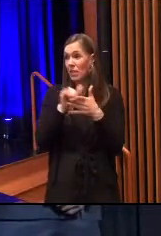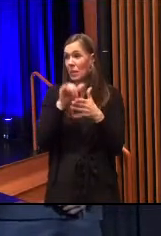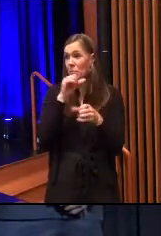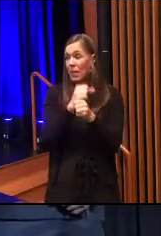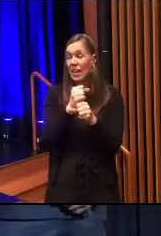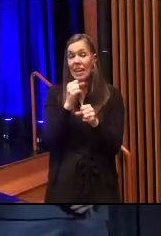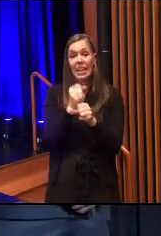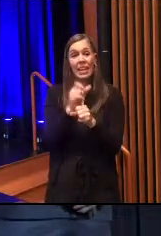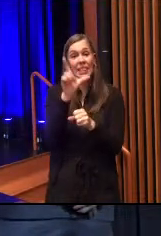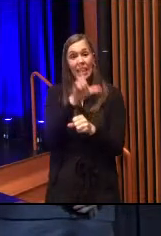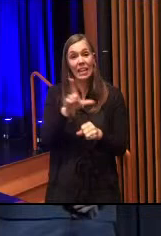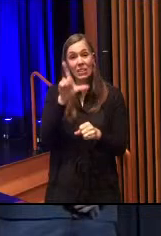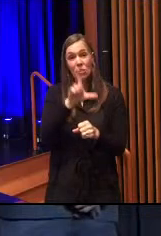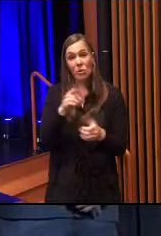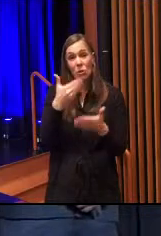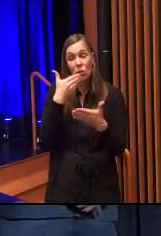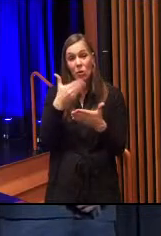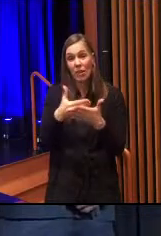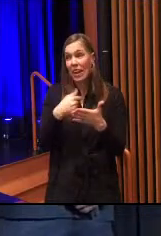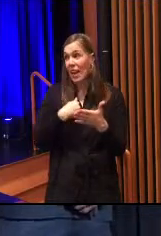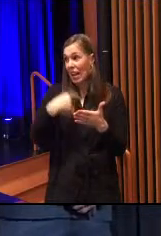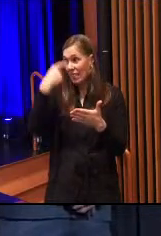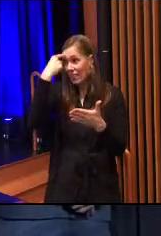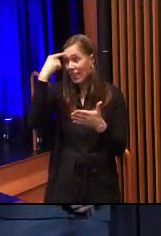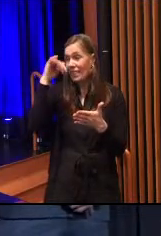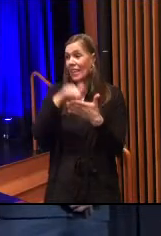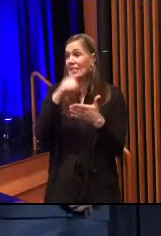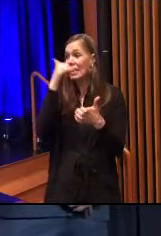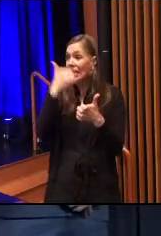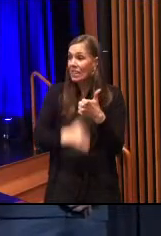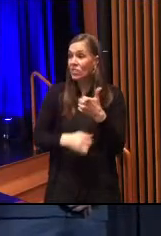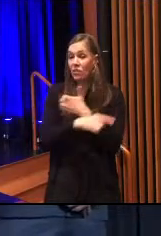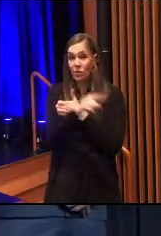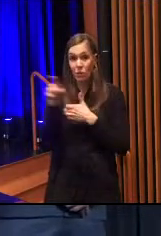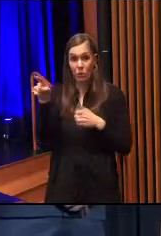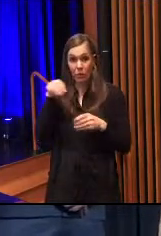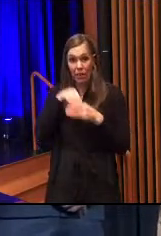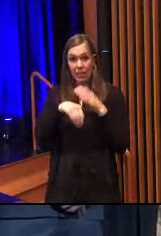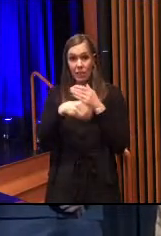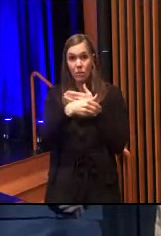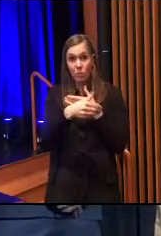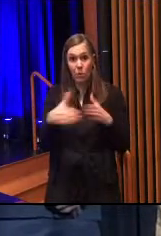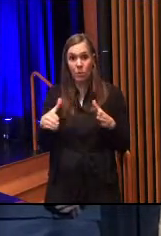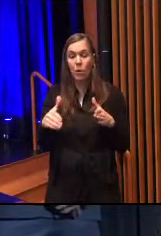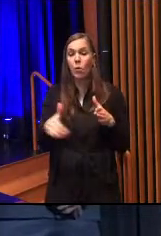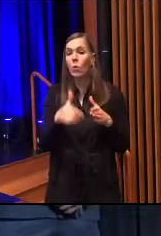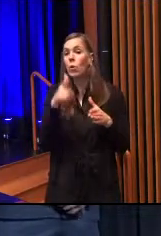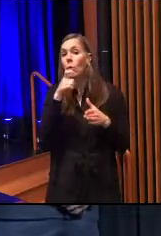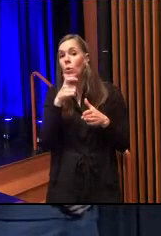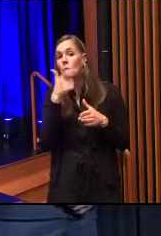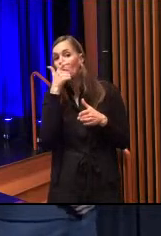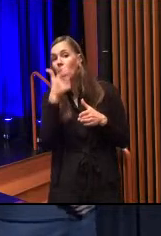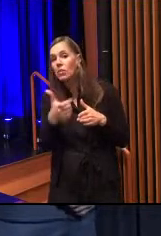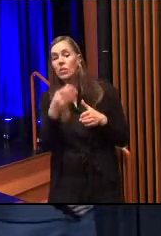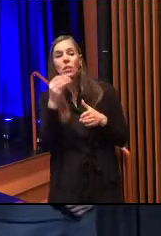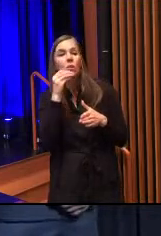make Lancaster good. And I think that's each and every one of you in this room or who is watching along at home.